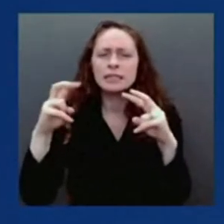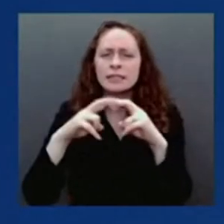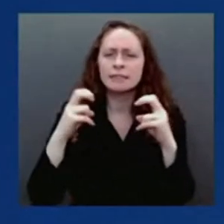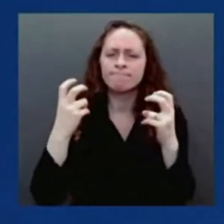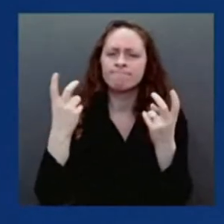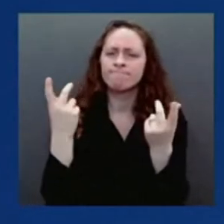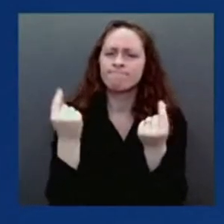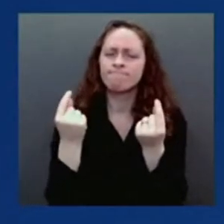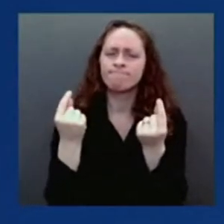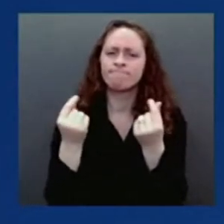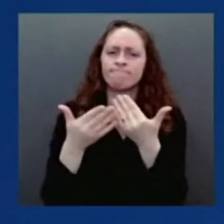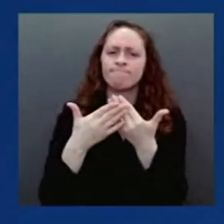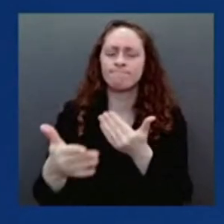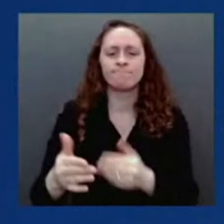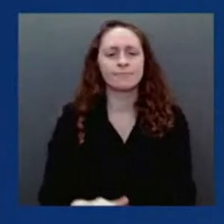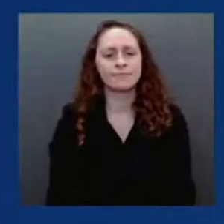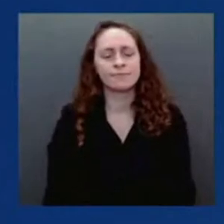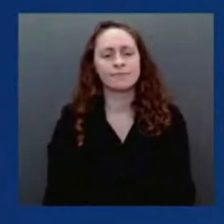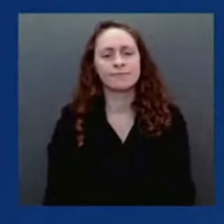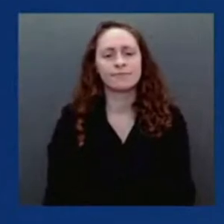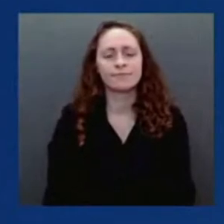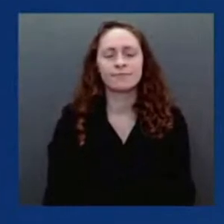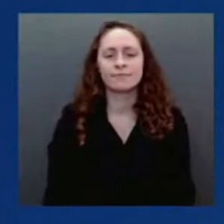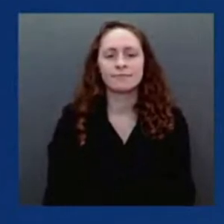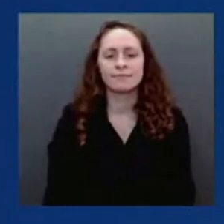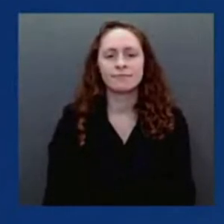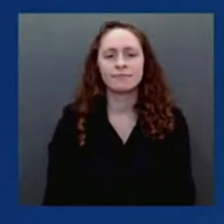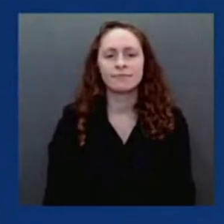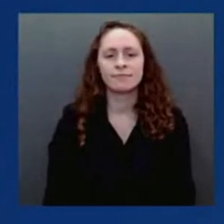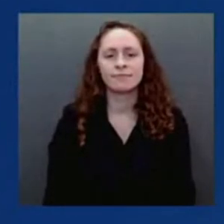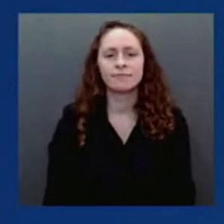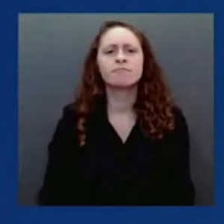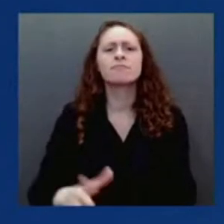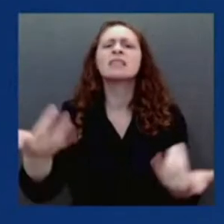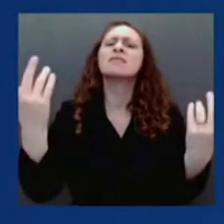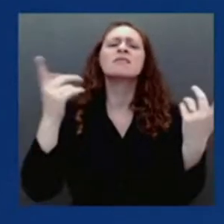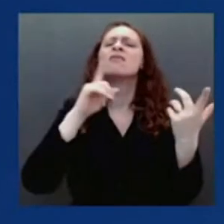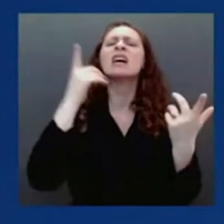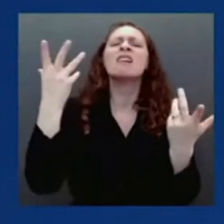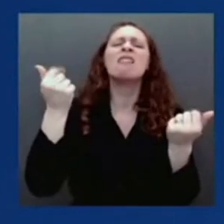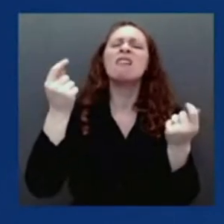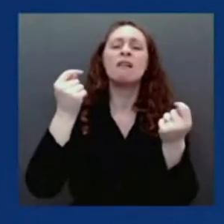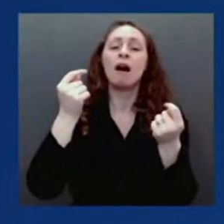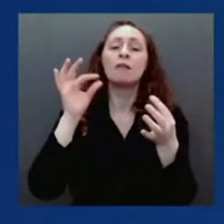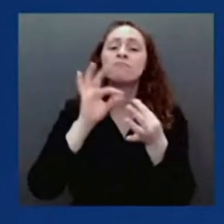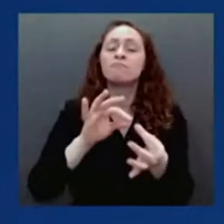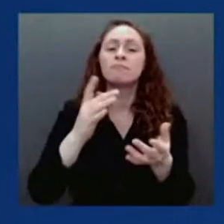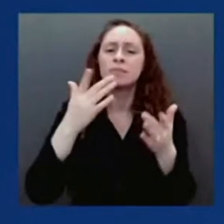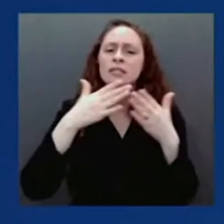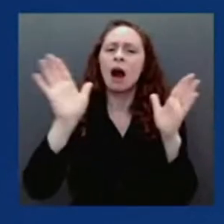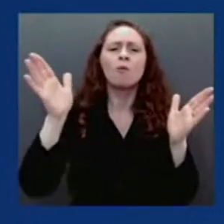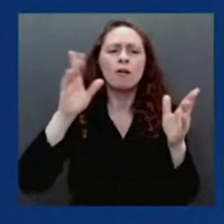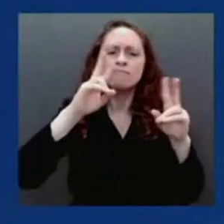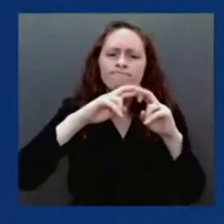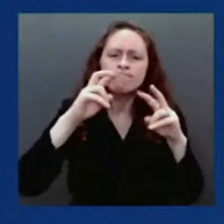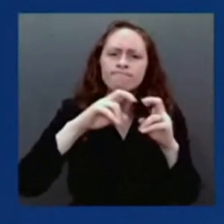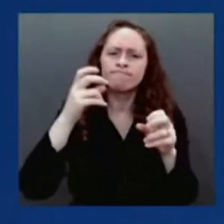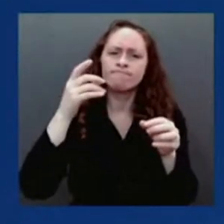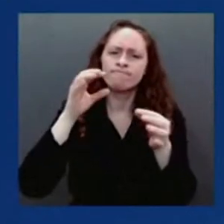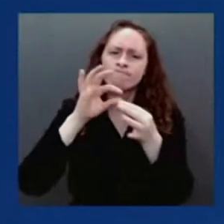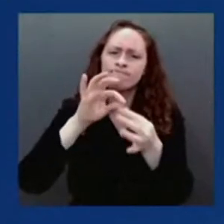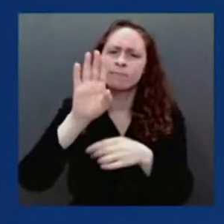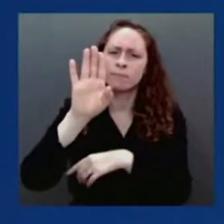clinical biomedical research, particularly recent awards of about $43 million to four academic institutions